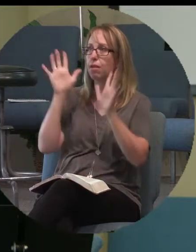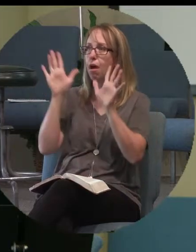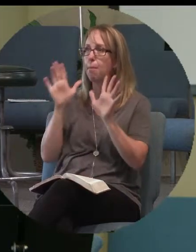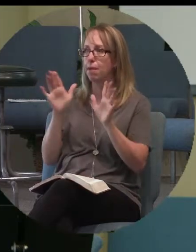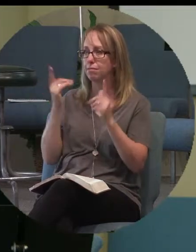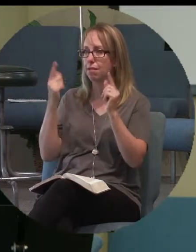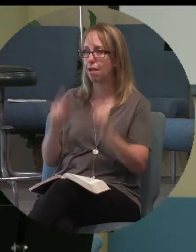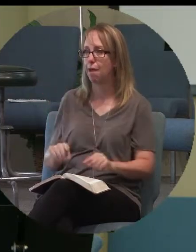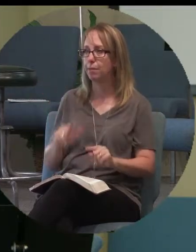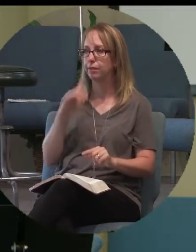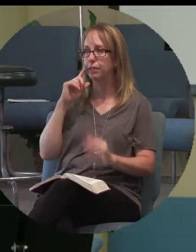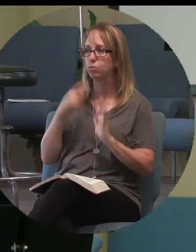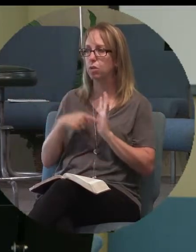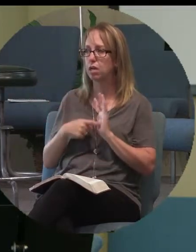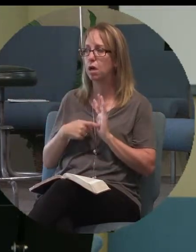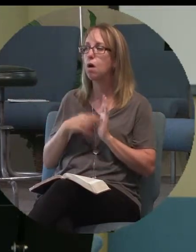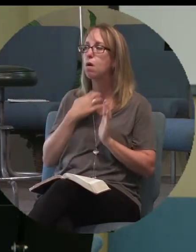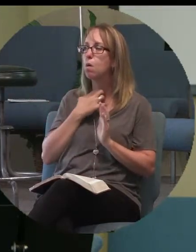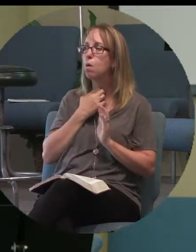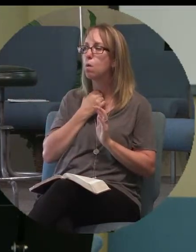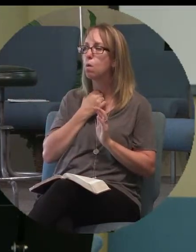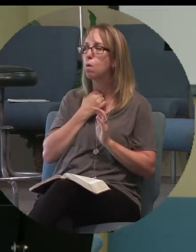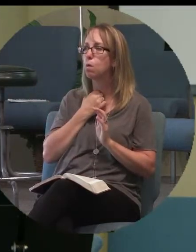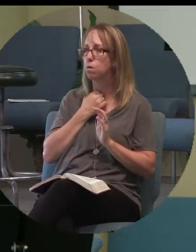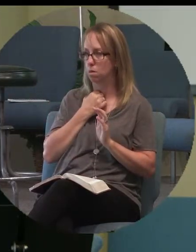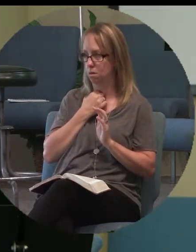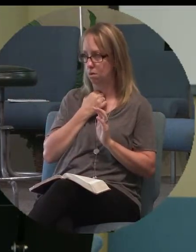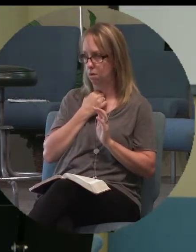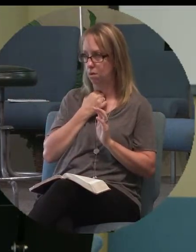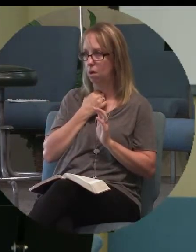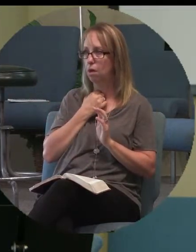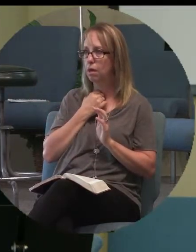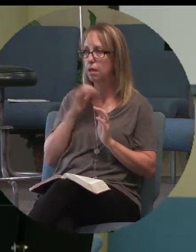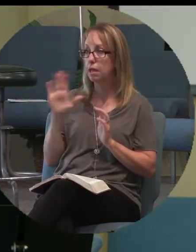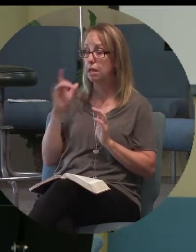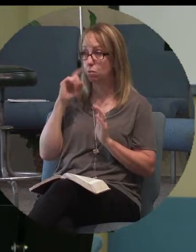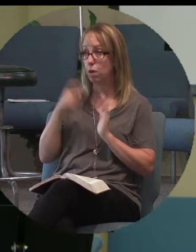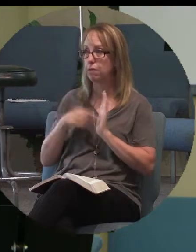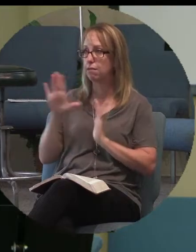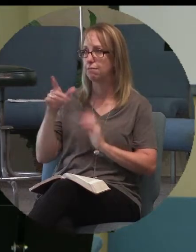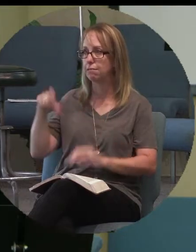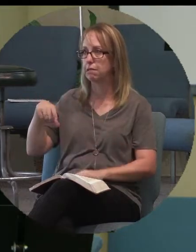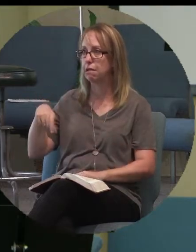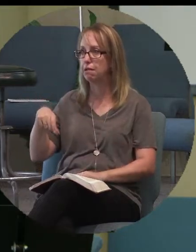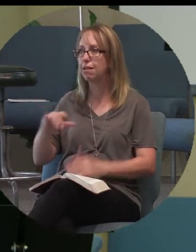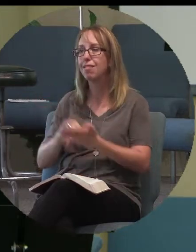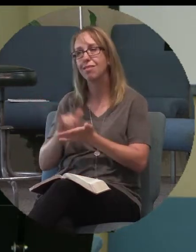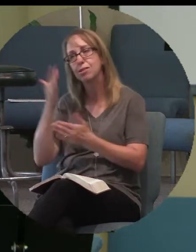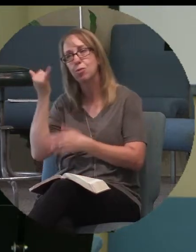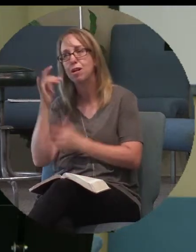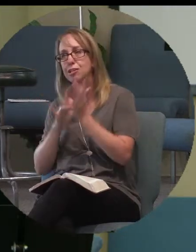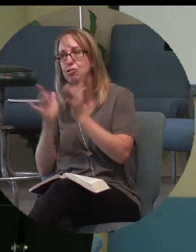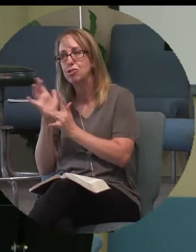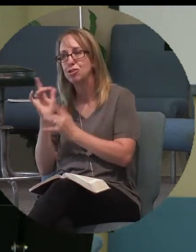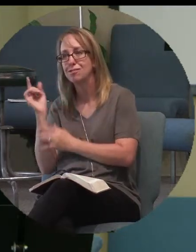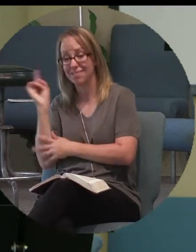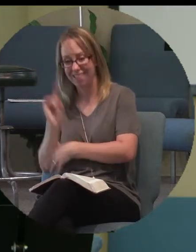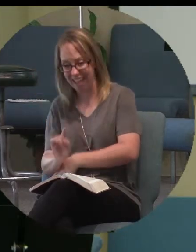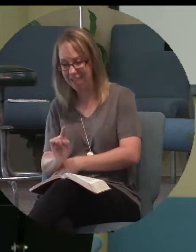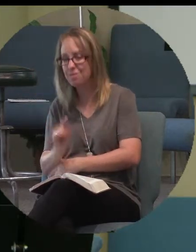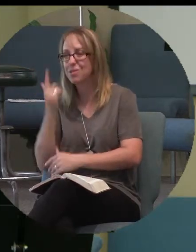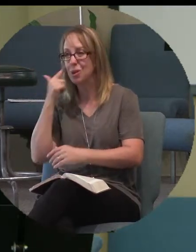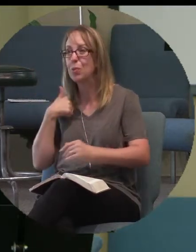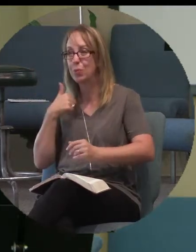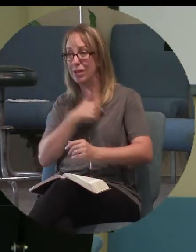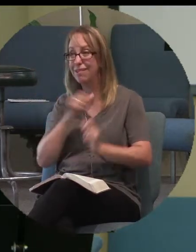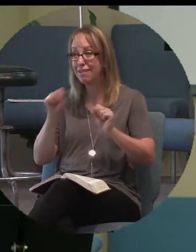recognized his need. And that's why Jesus came. So that we could recognize that we